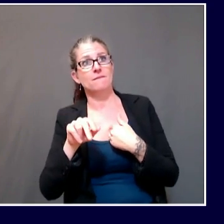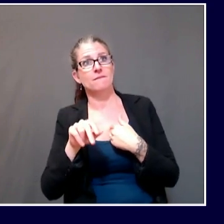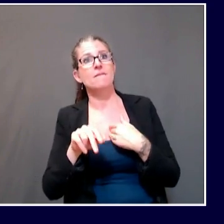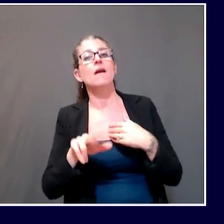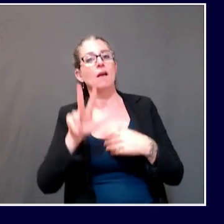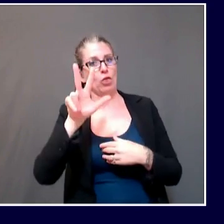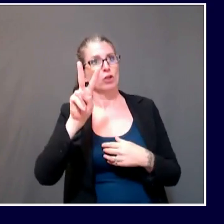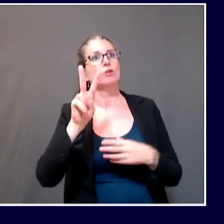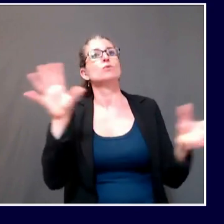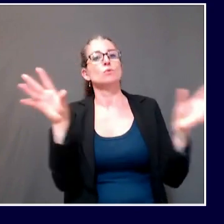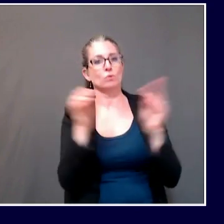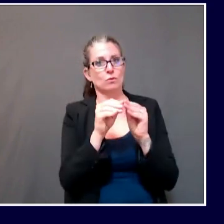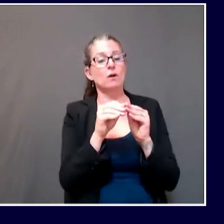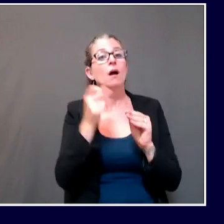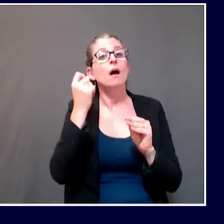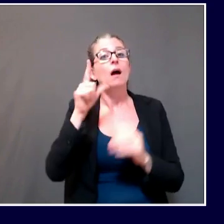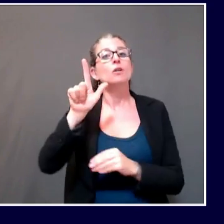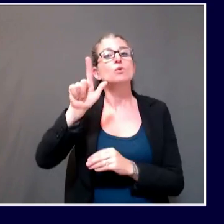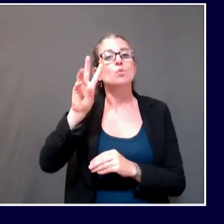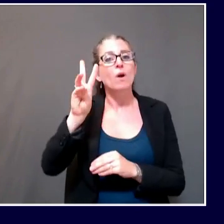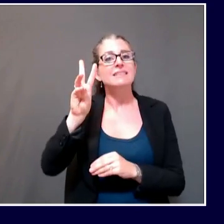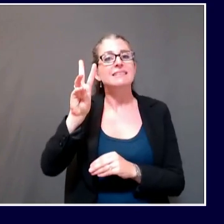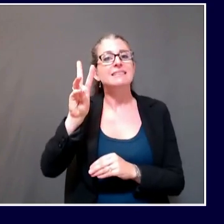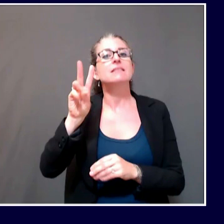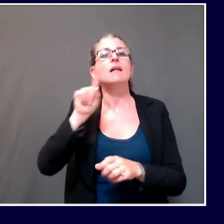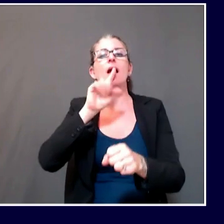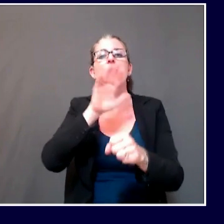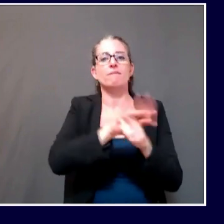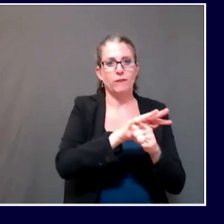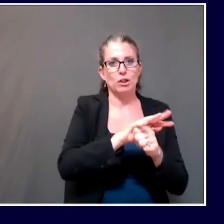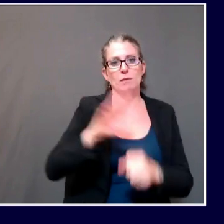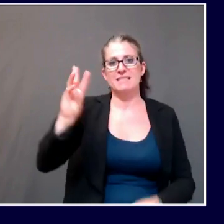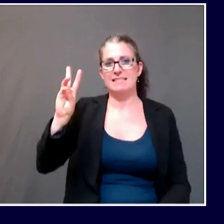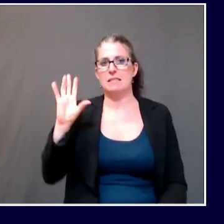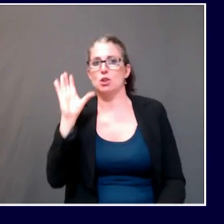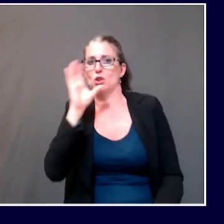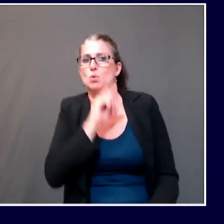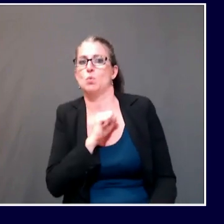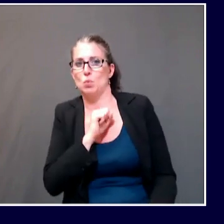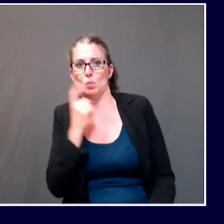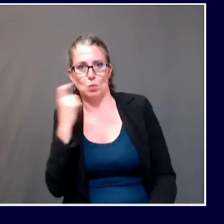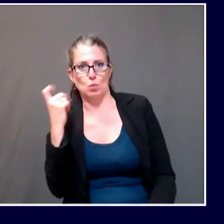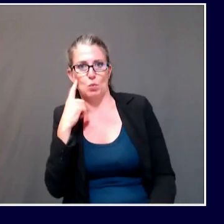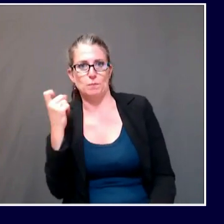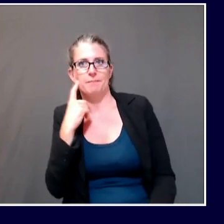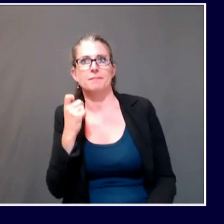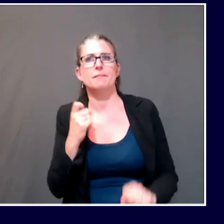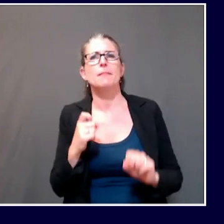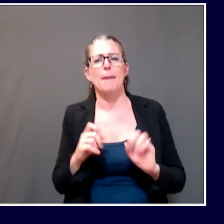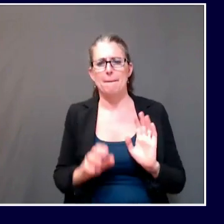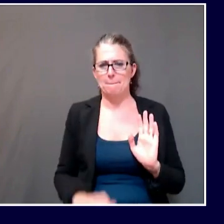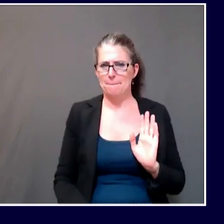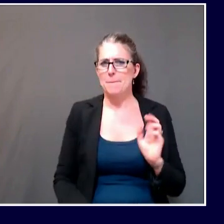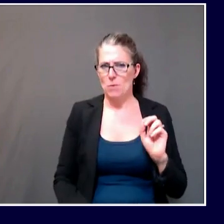are confirmed, six are probable. Okay. And the reason why they were served the